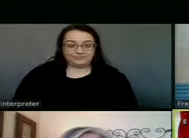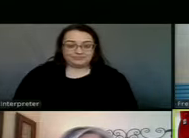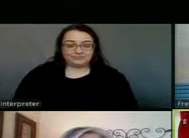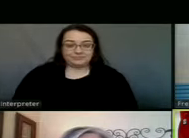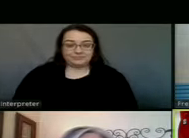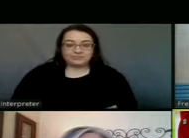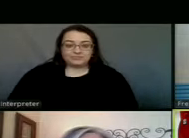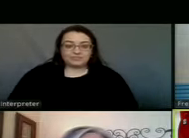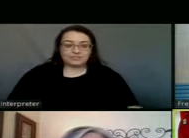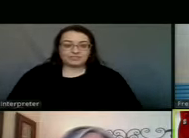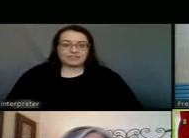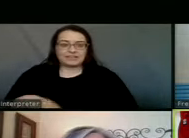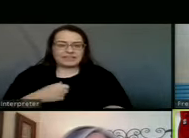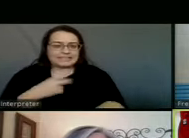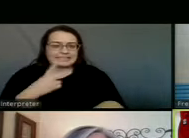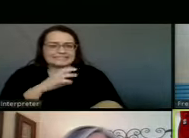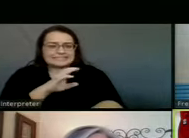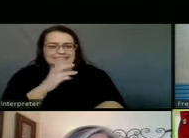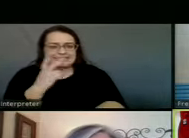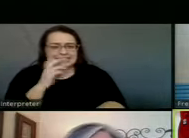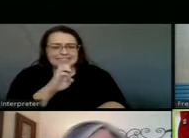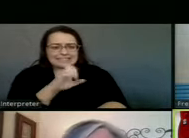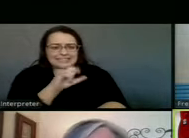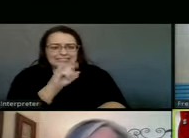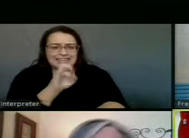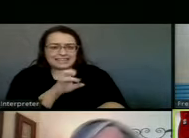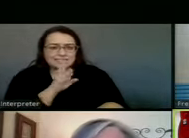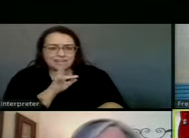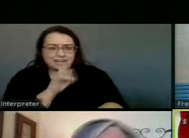Elaine, see you talking, but we can't hear you.